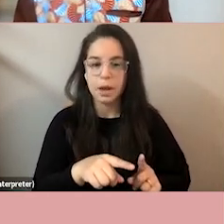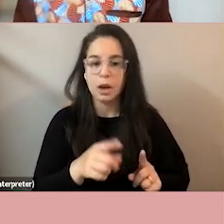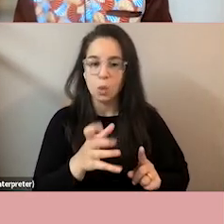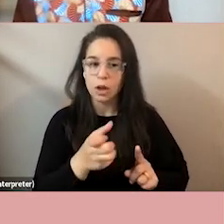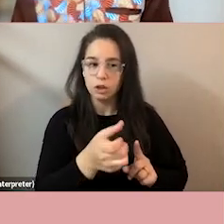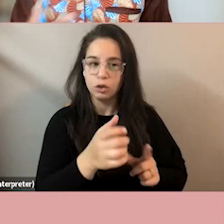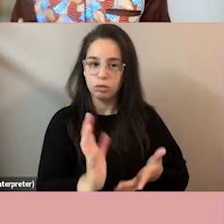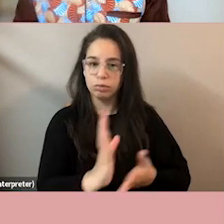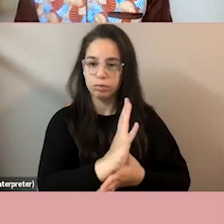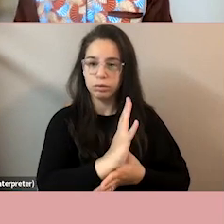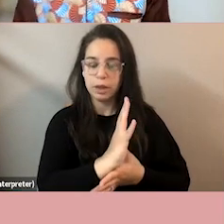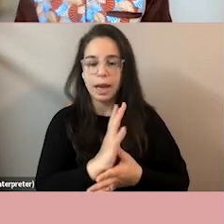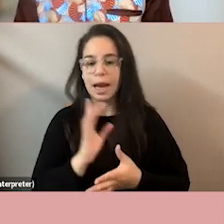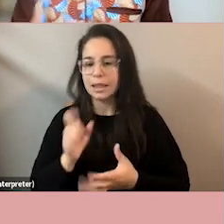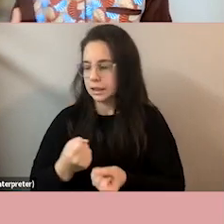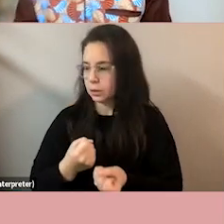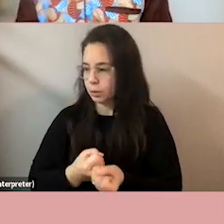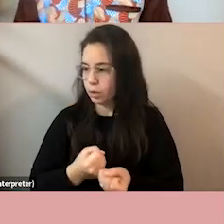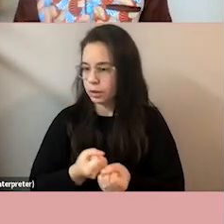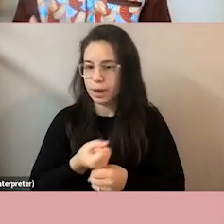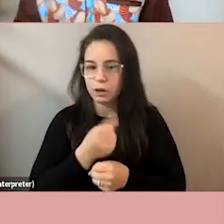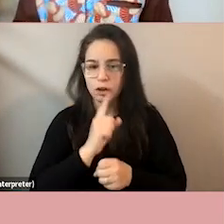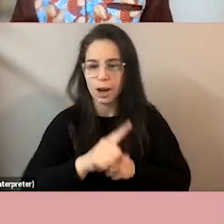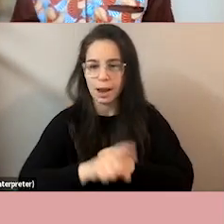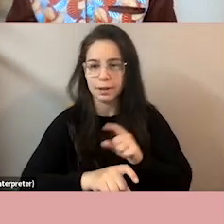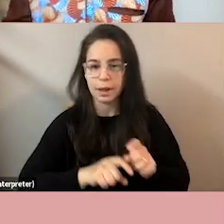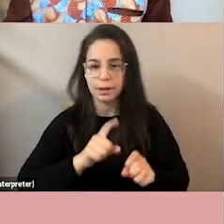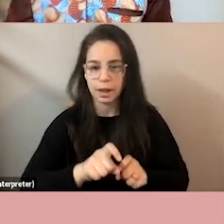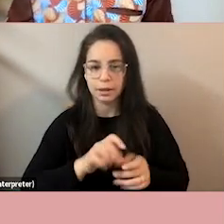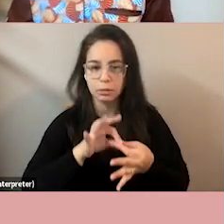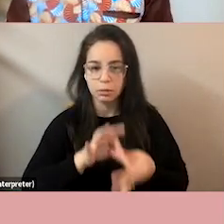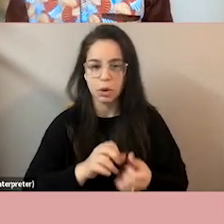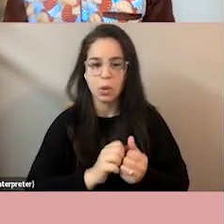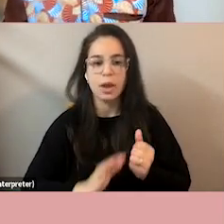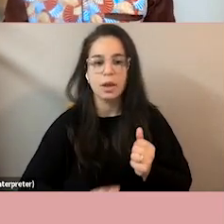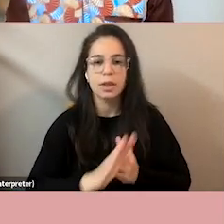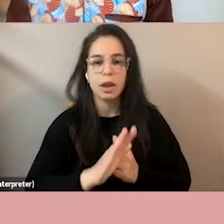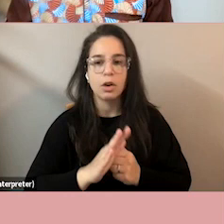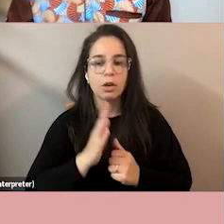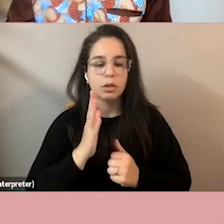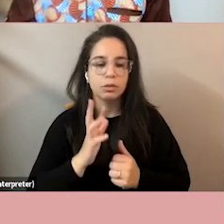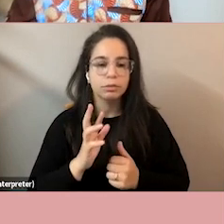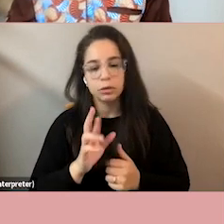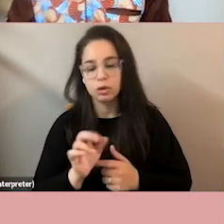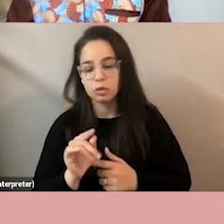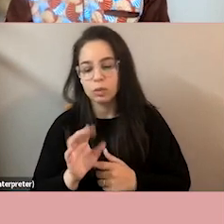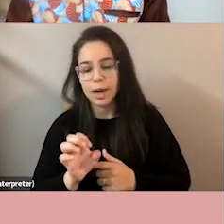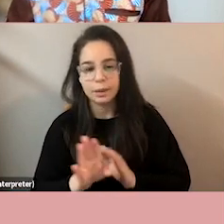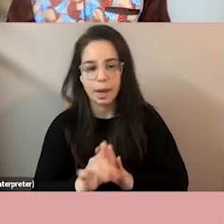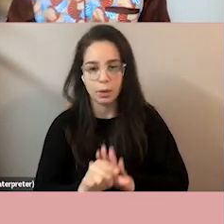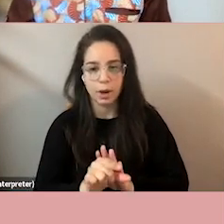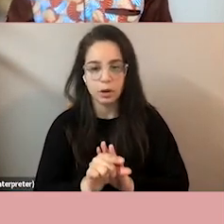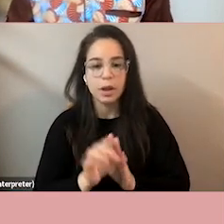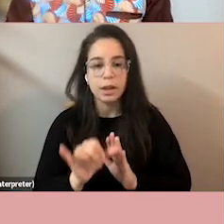um ask questions pertaining applicants racial background so that is also an initiative